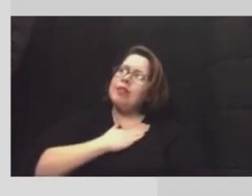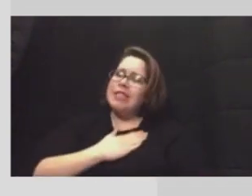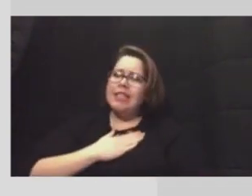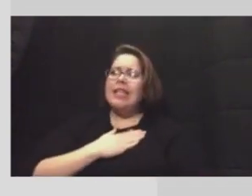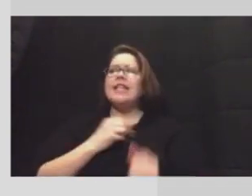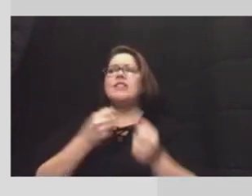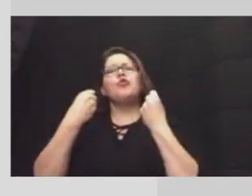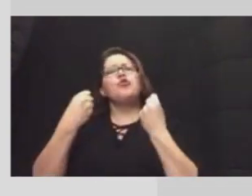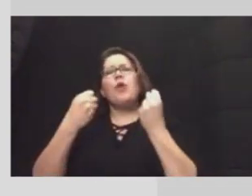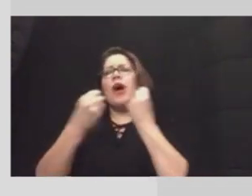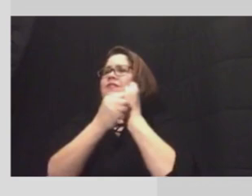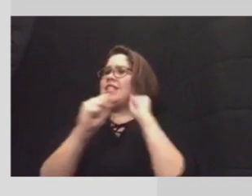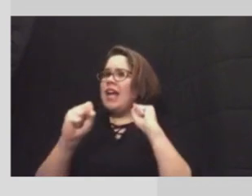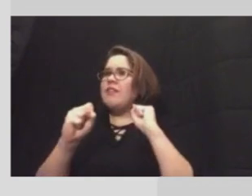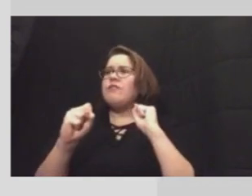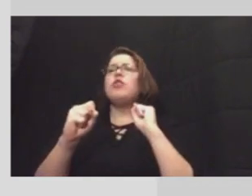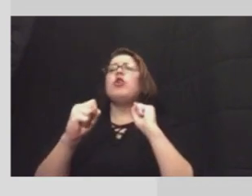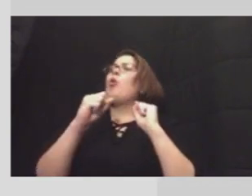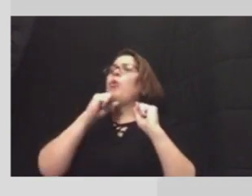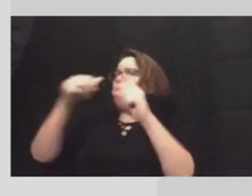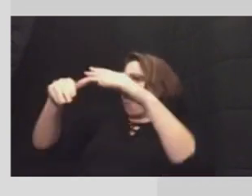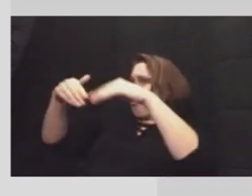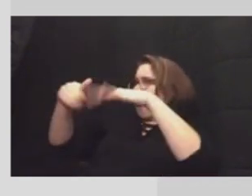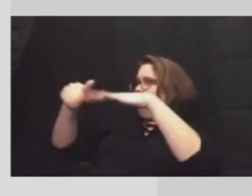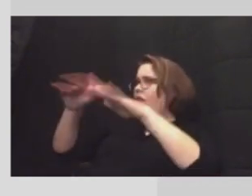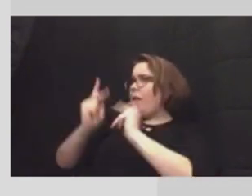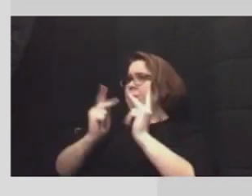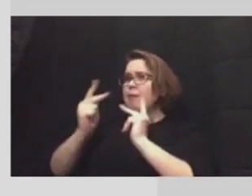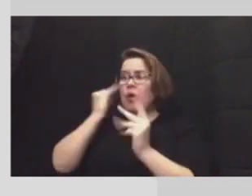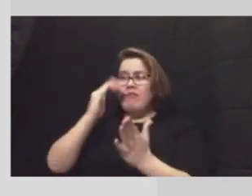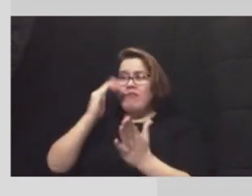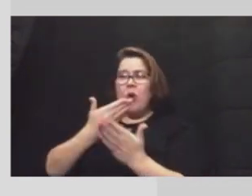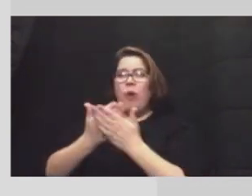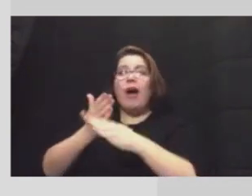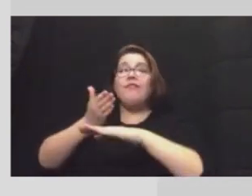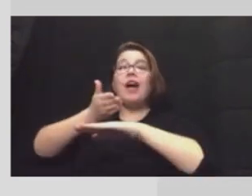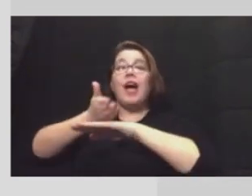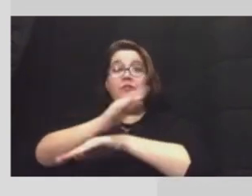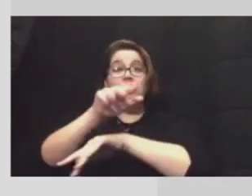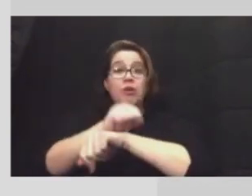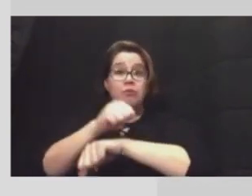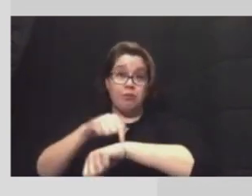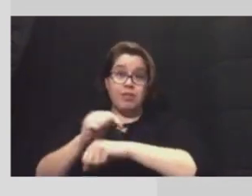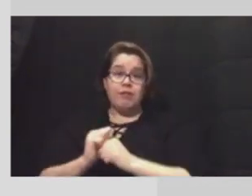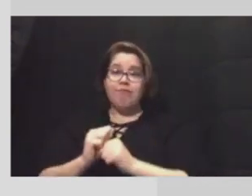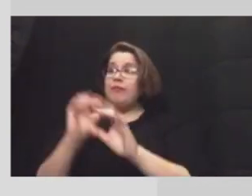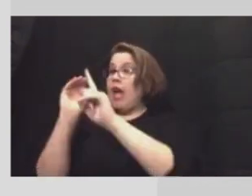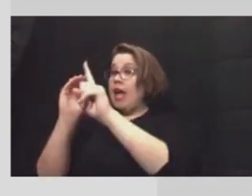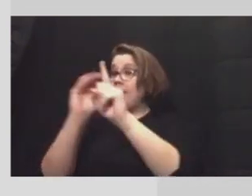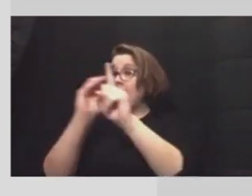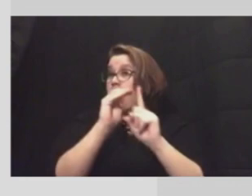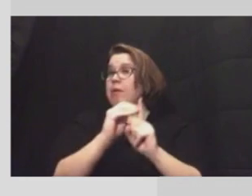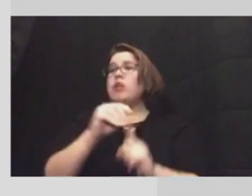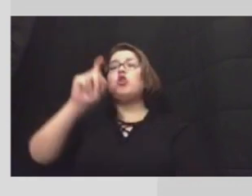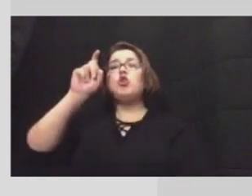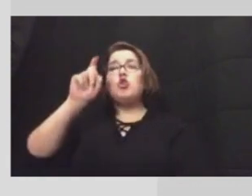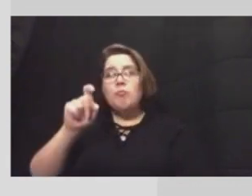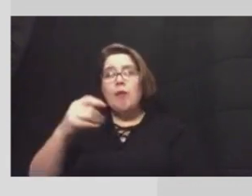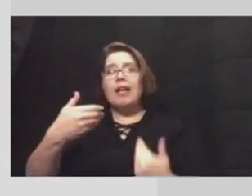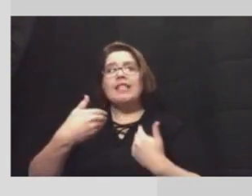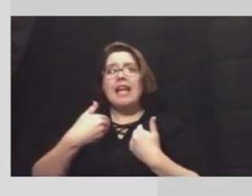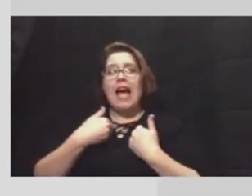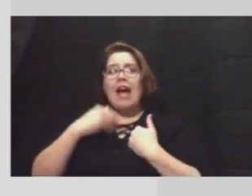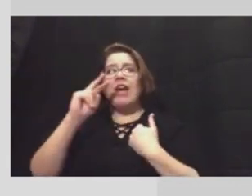safe nobody will be turned away if they arrive later than their scheduled time. As a reminder to the public you must have a second